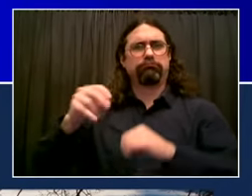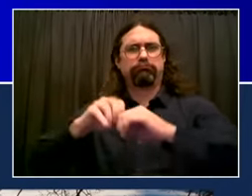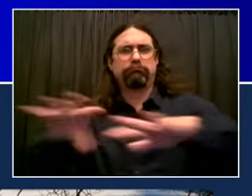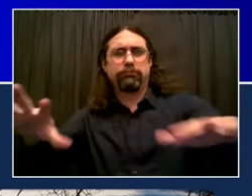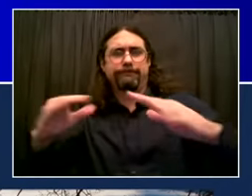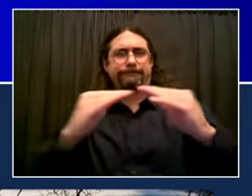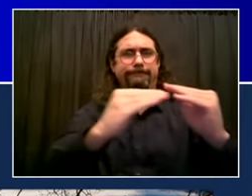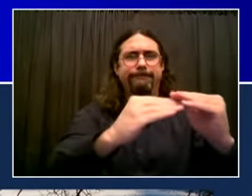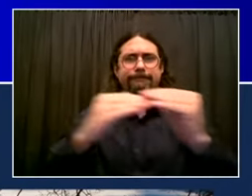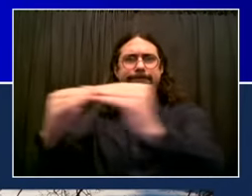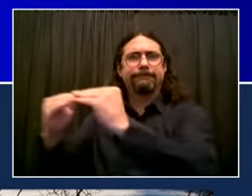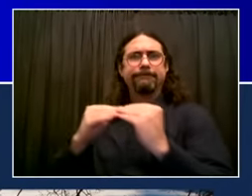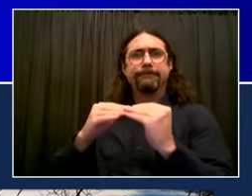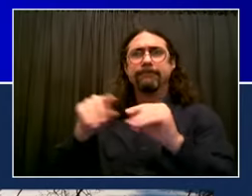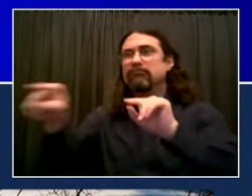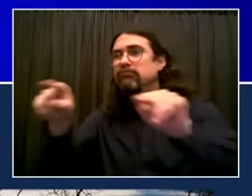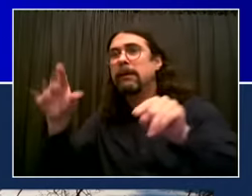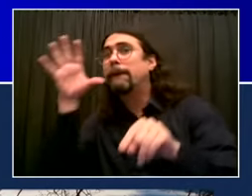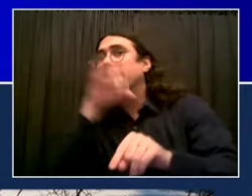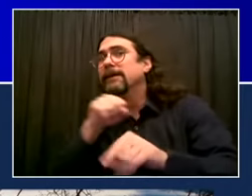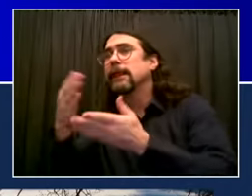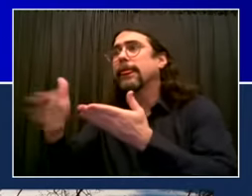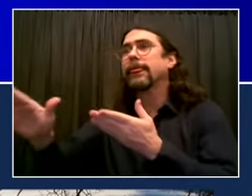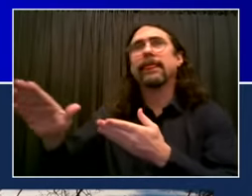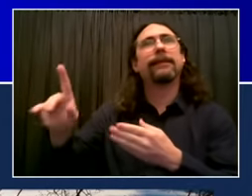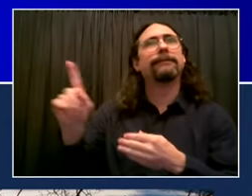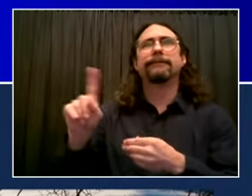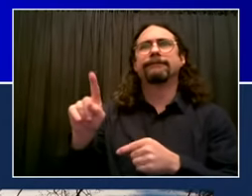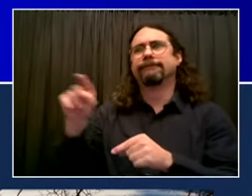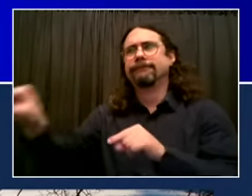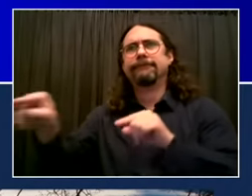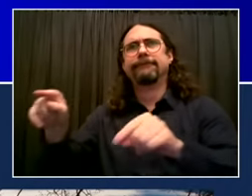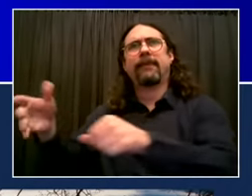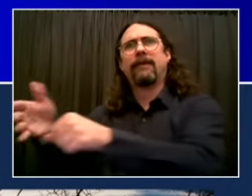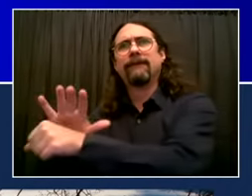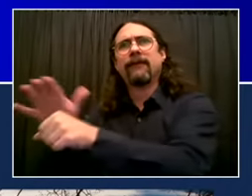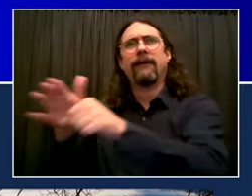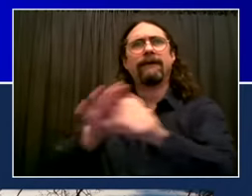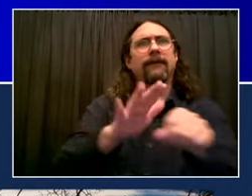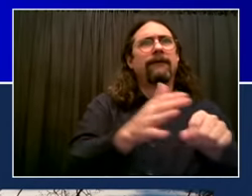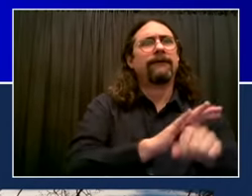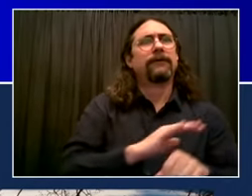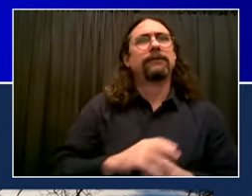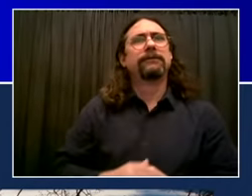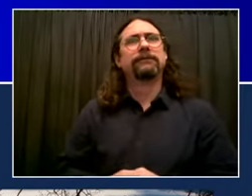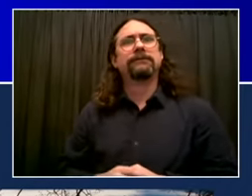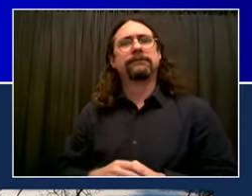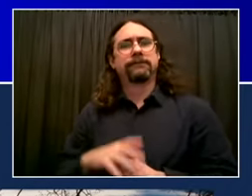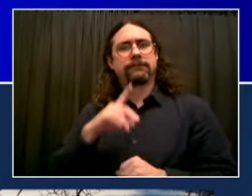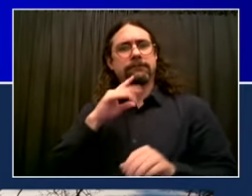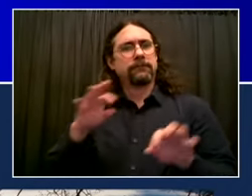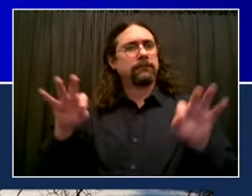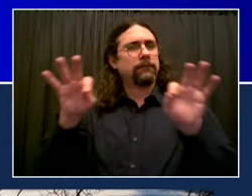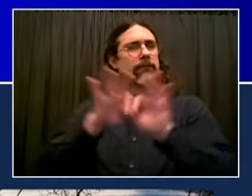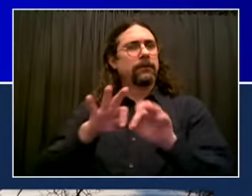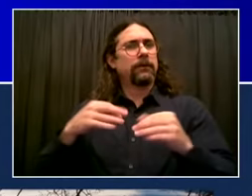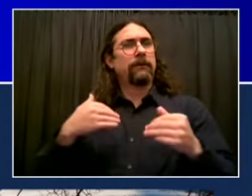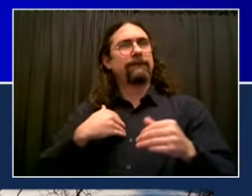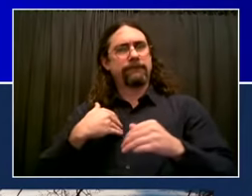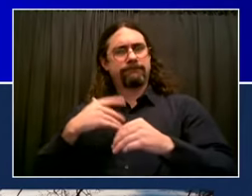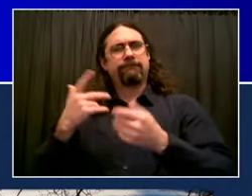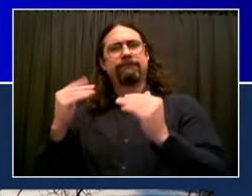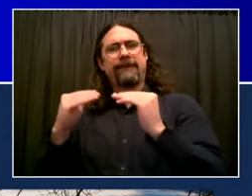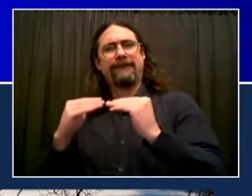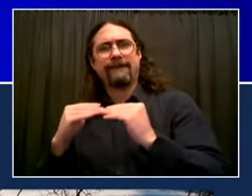experienced historic disparity and were hardest hit by COVID. We're going to make sure that 5G is focused everywhere, of course,